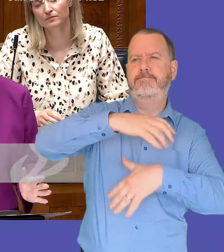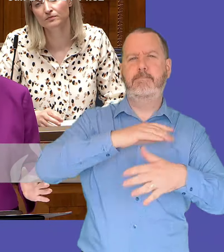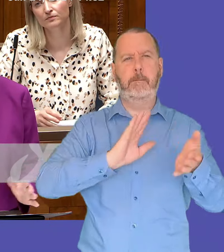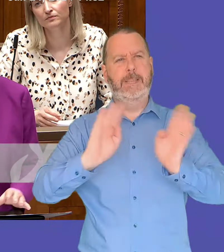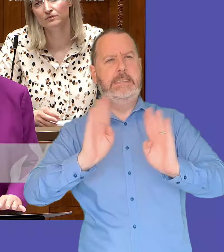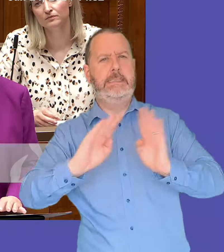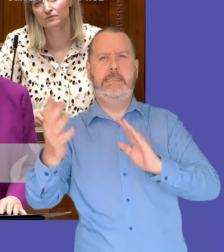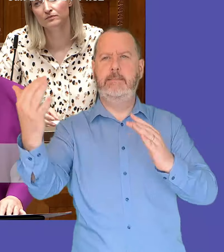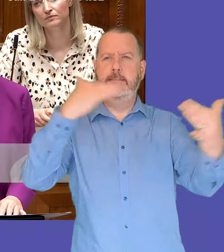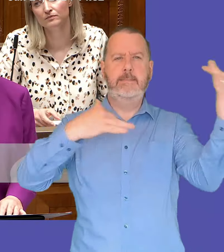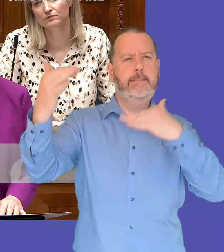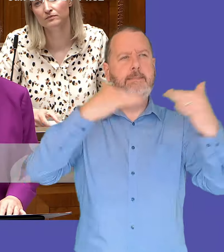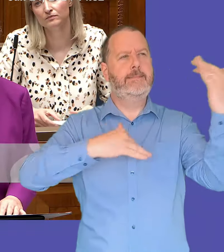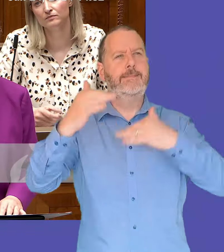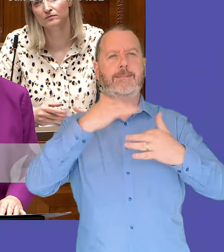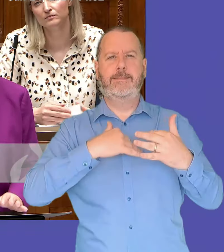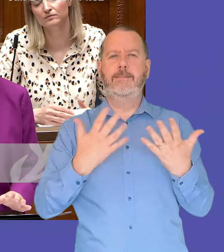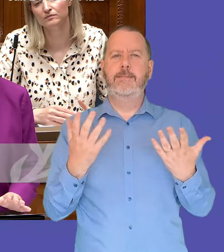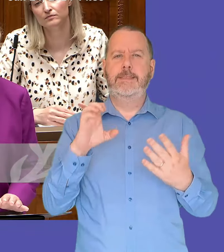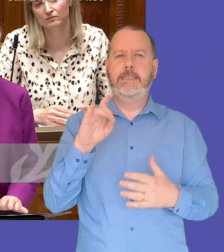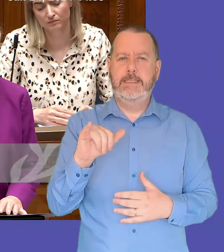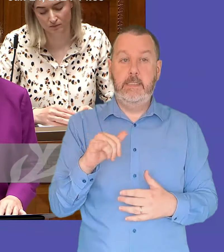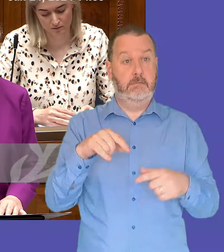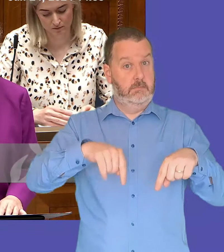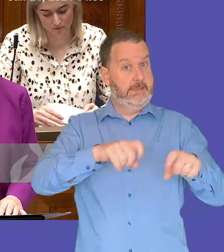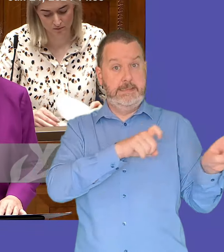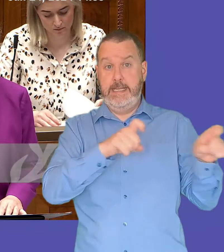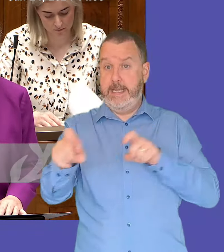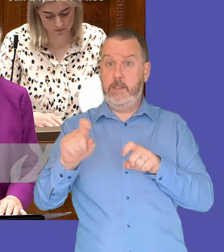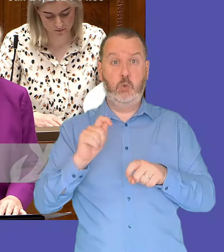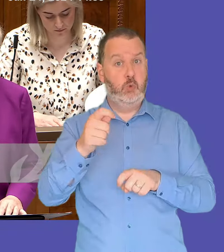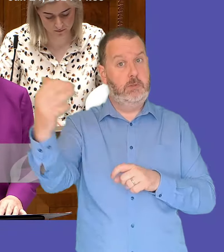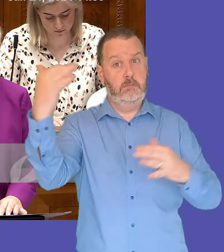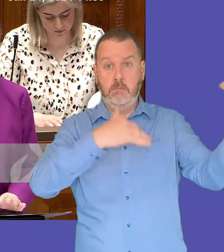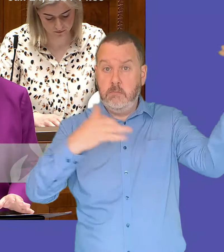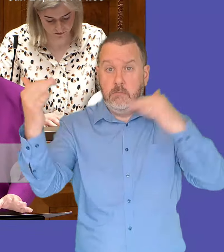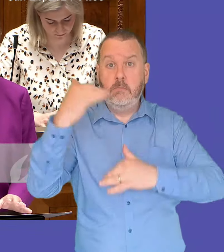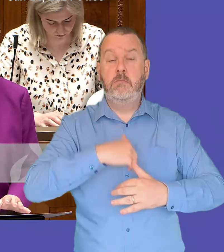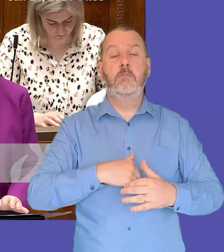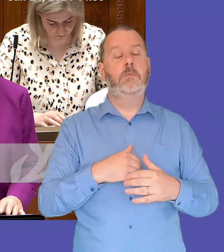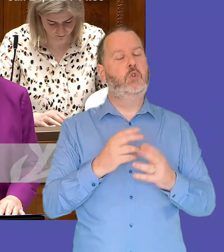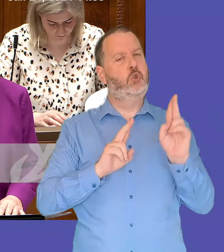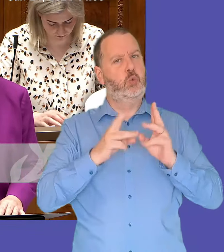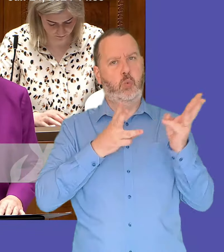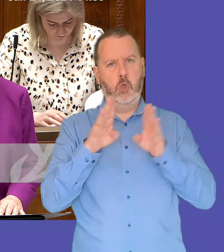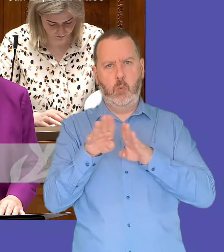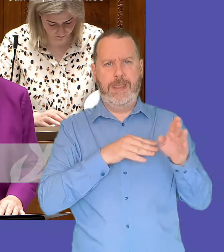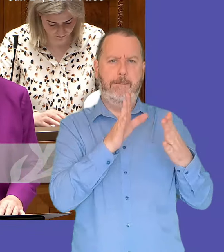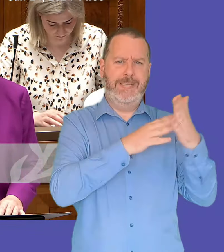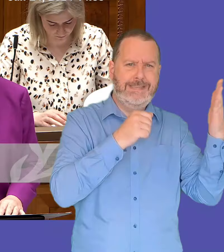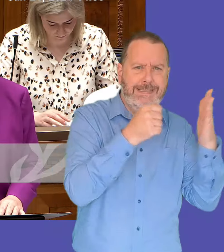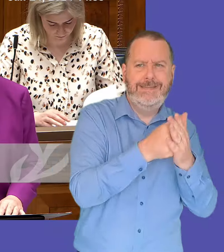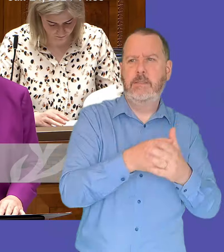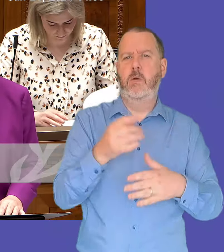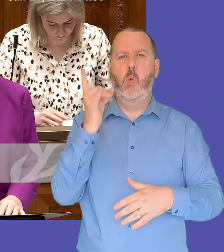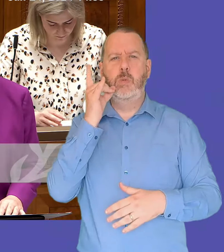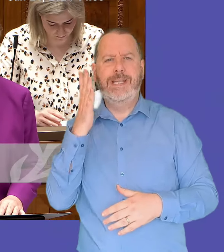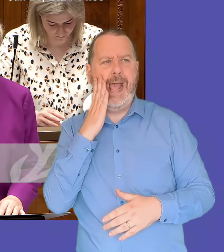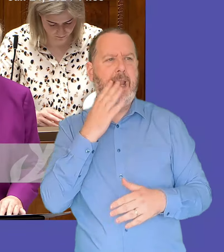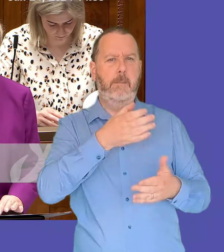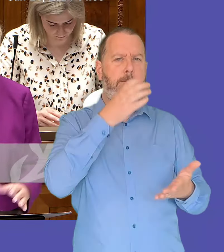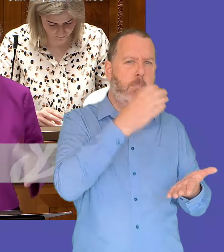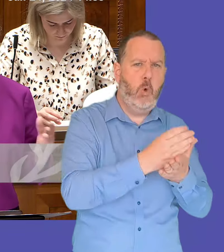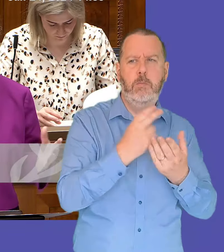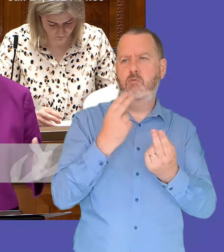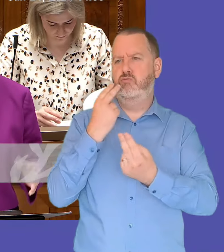as we do in great numbers and that we work with the the retail sector that we work with the hospitality sector that we work with the